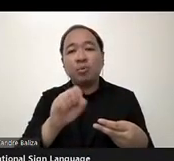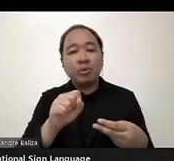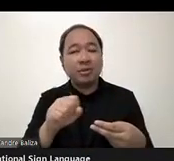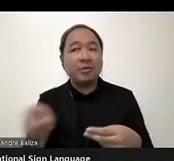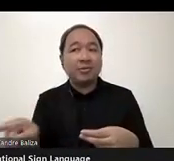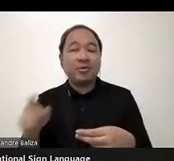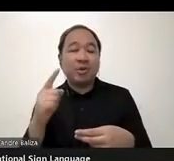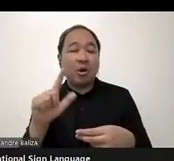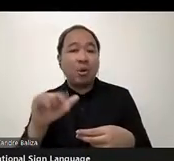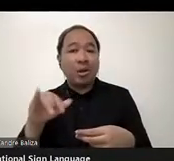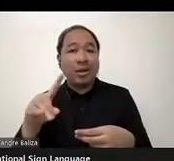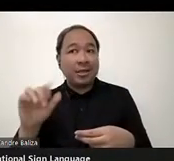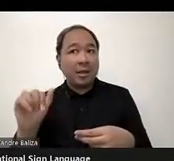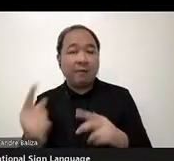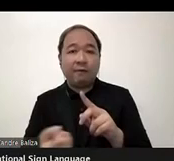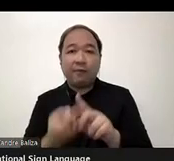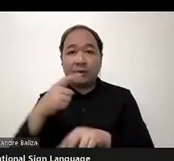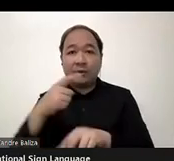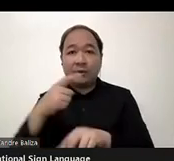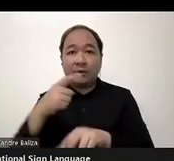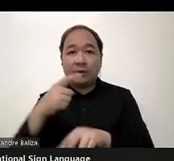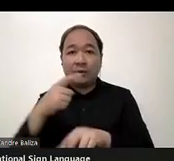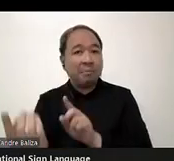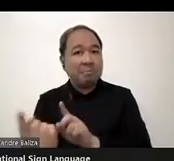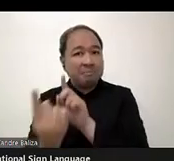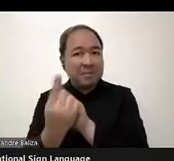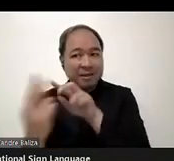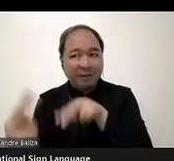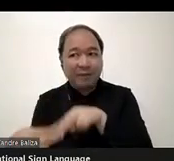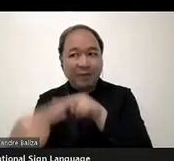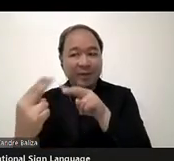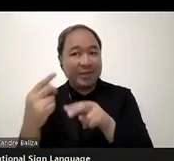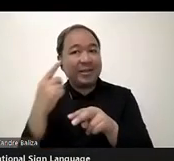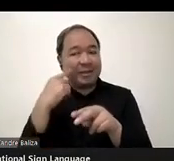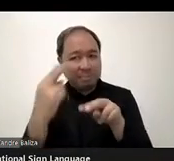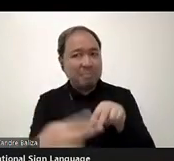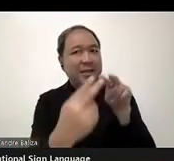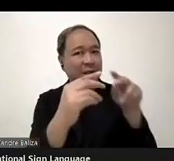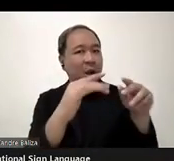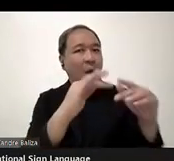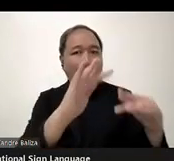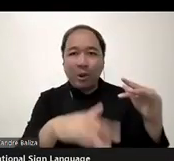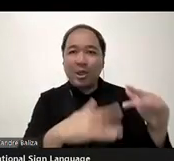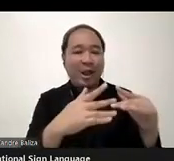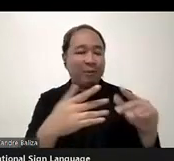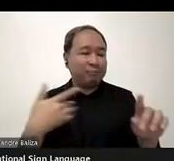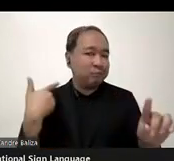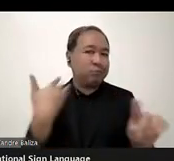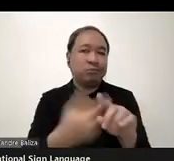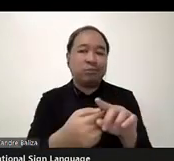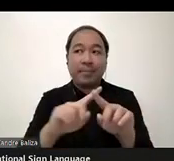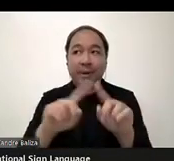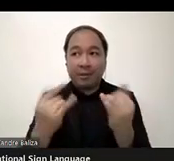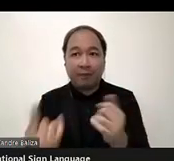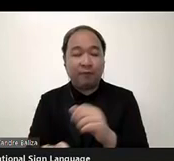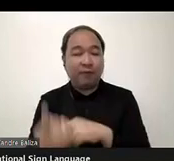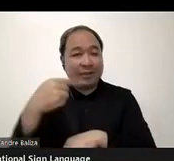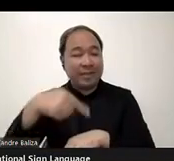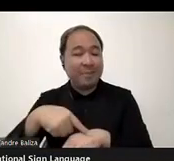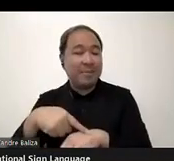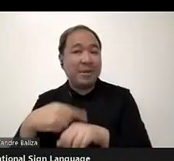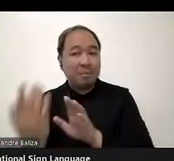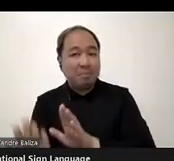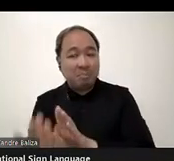first time face-to-face after knowing each other online for a long time. So, um, in regard to, uh,